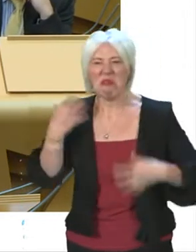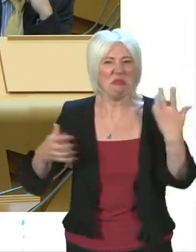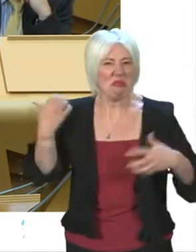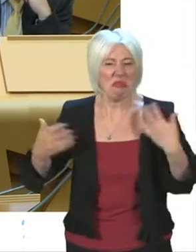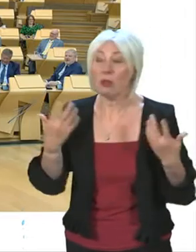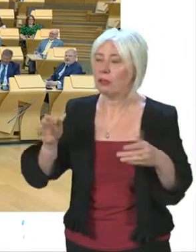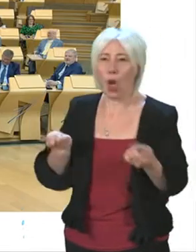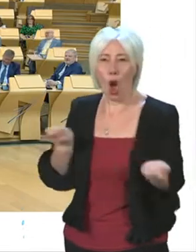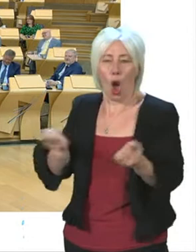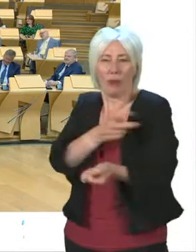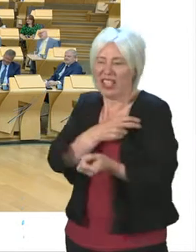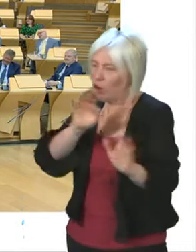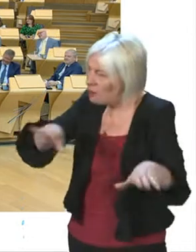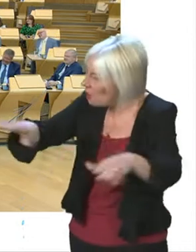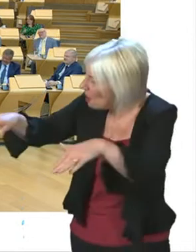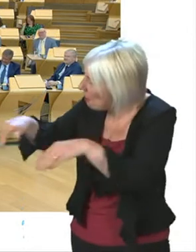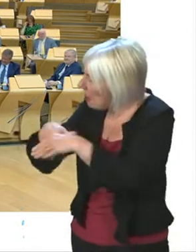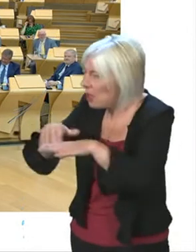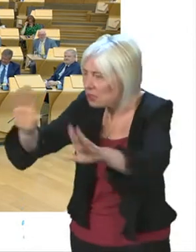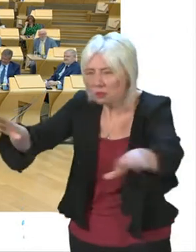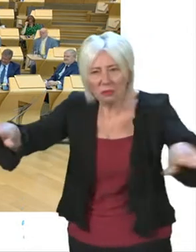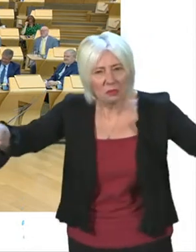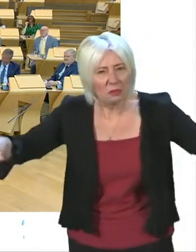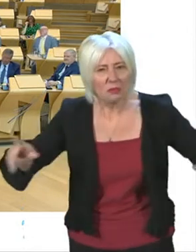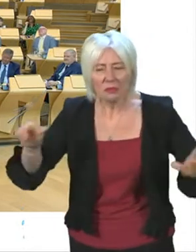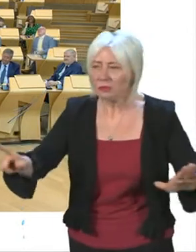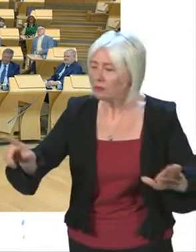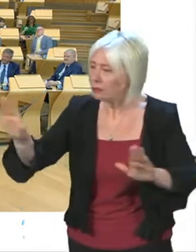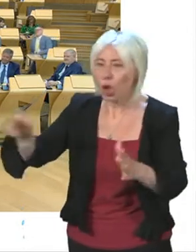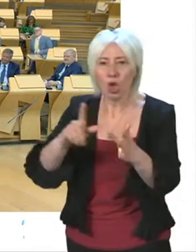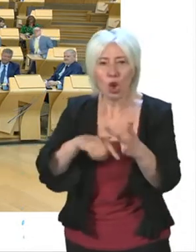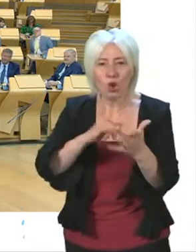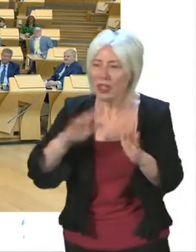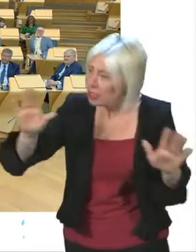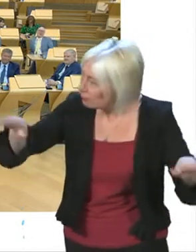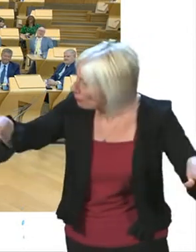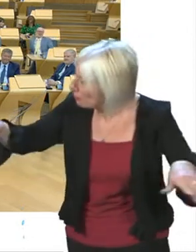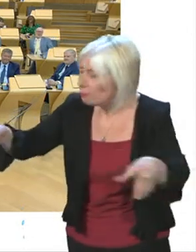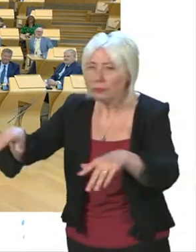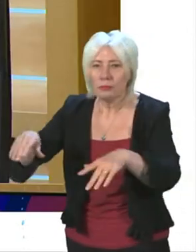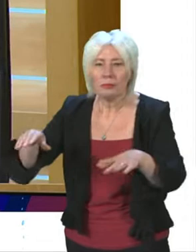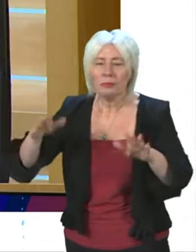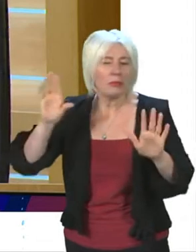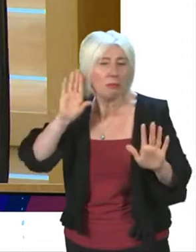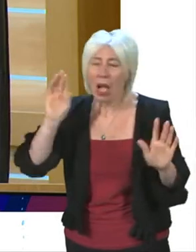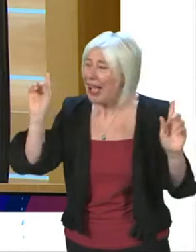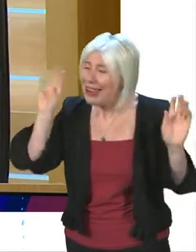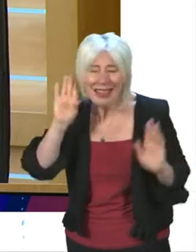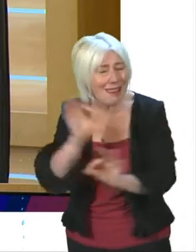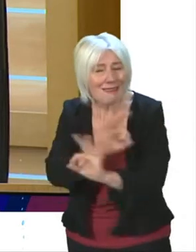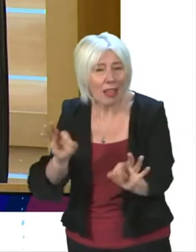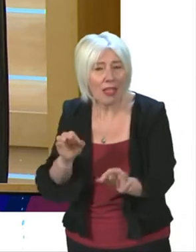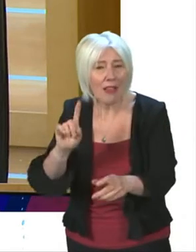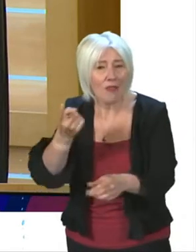Members, I would have thought you might have known that. Members, I'm sorry, I cannot hear a word the First